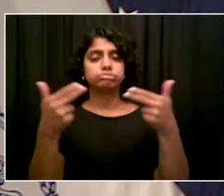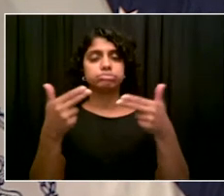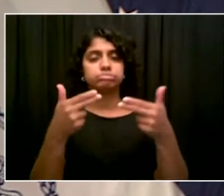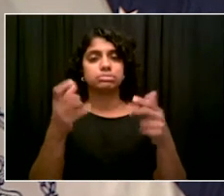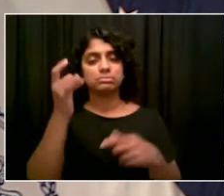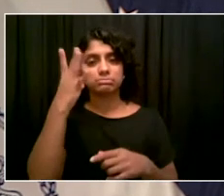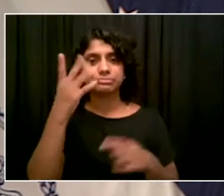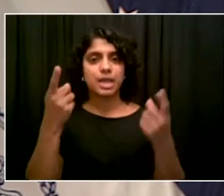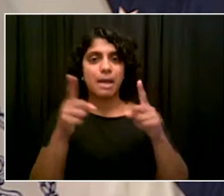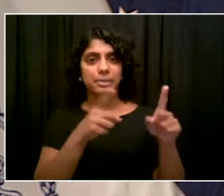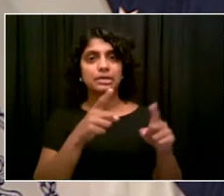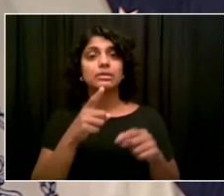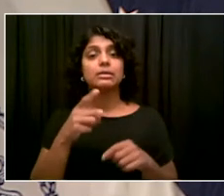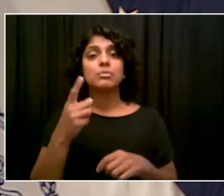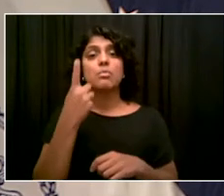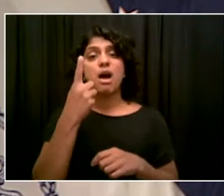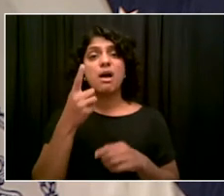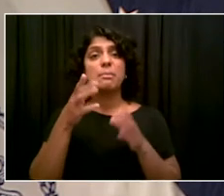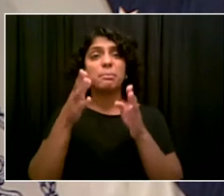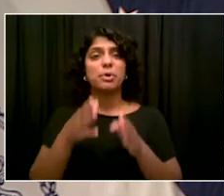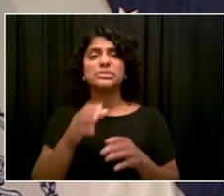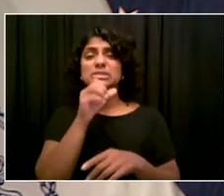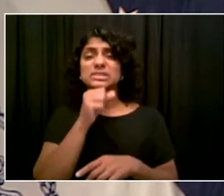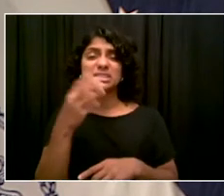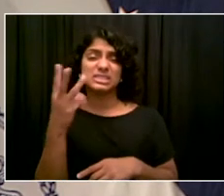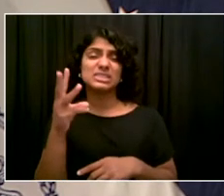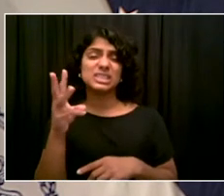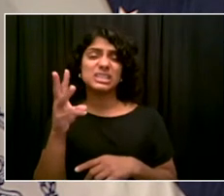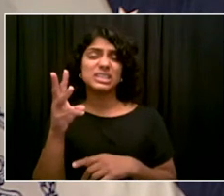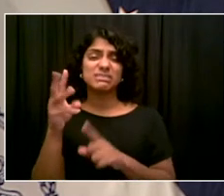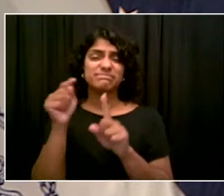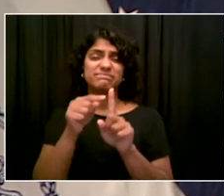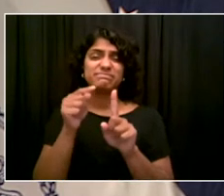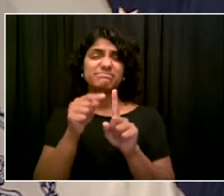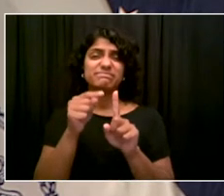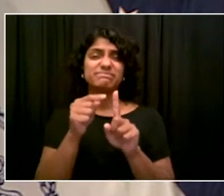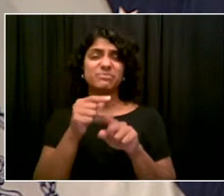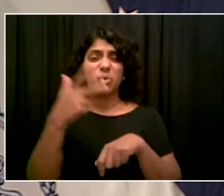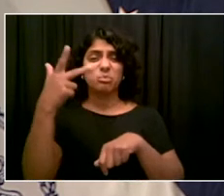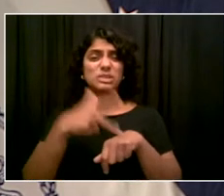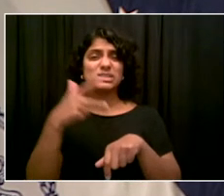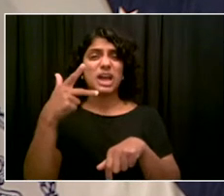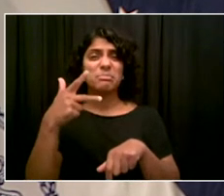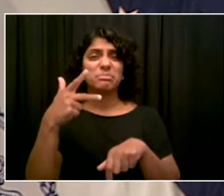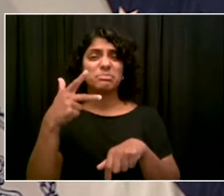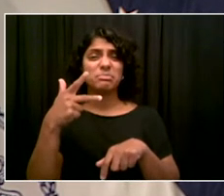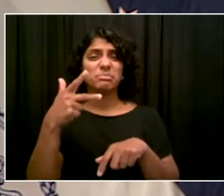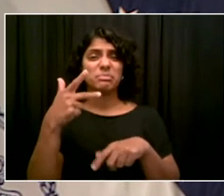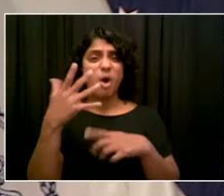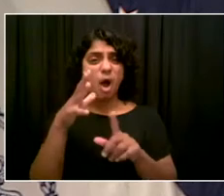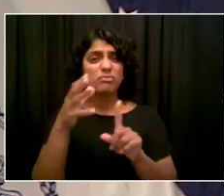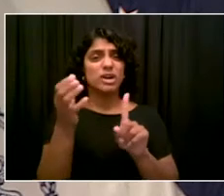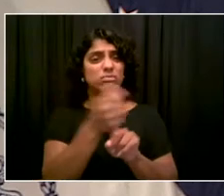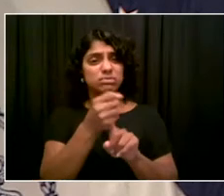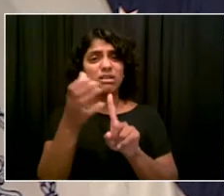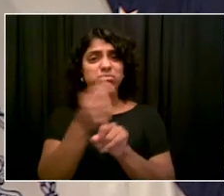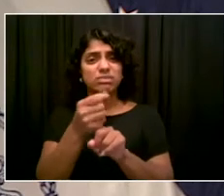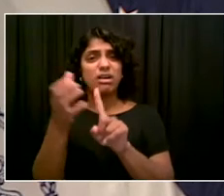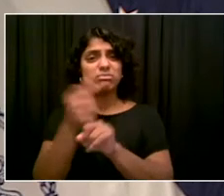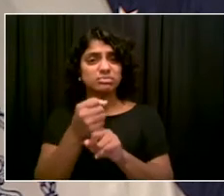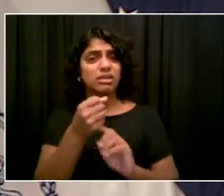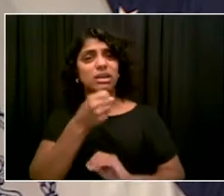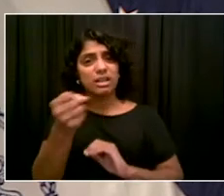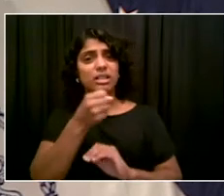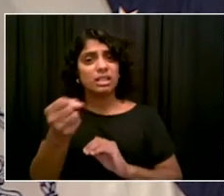crimes or charges. So, he's asking, where is the outrage? So, are you concerned about that?